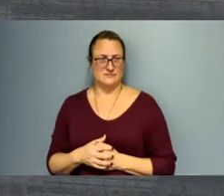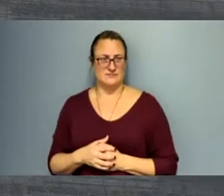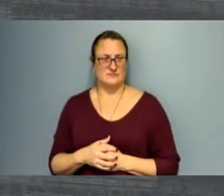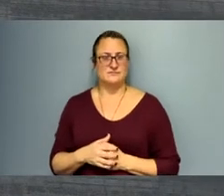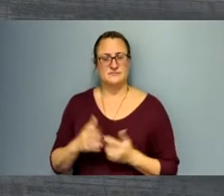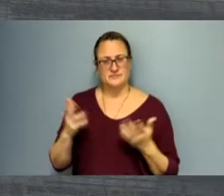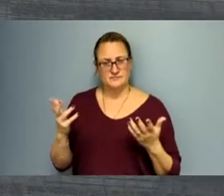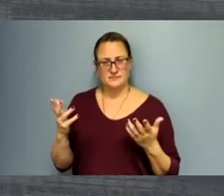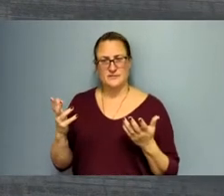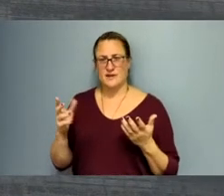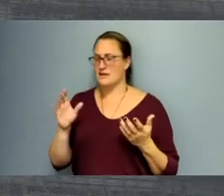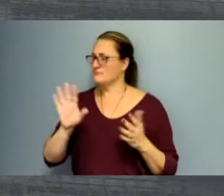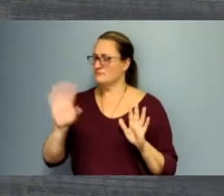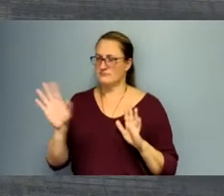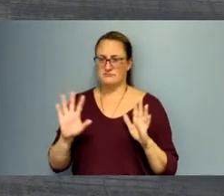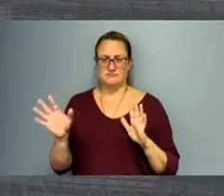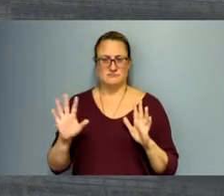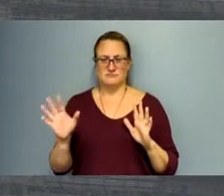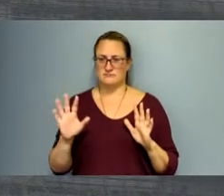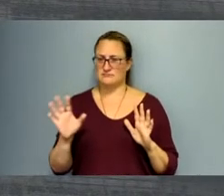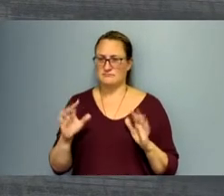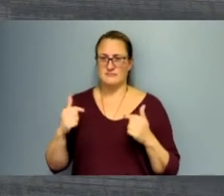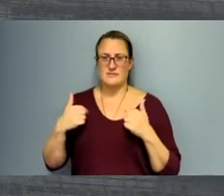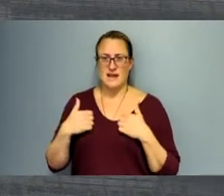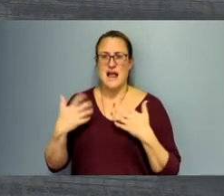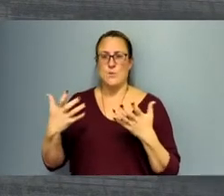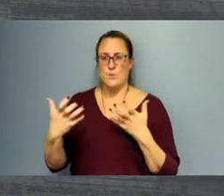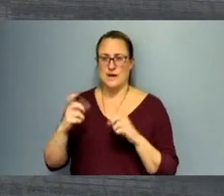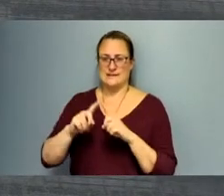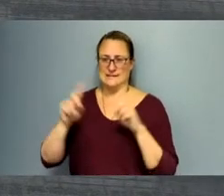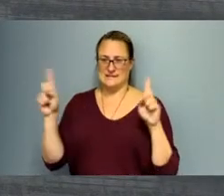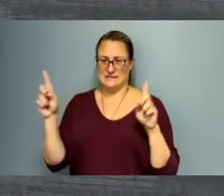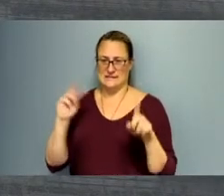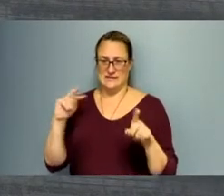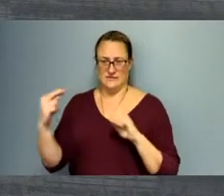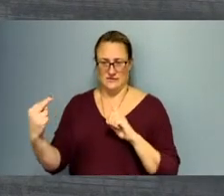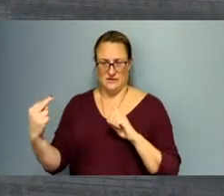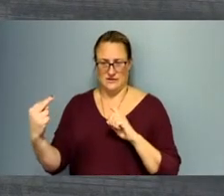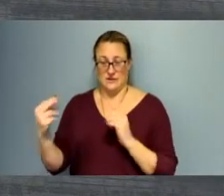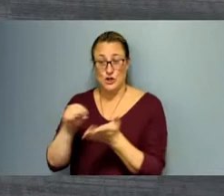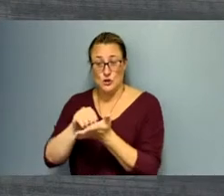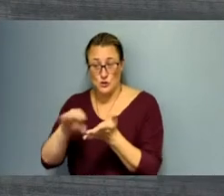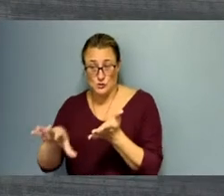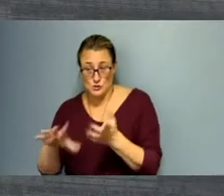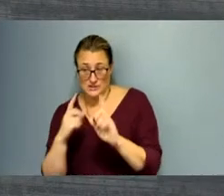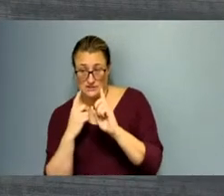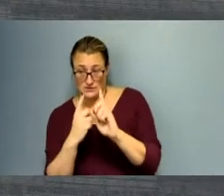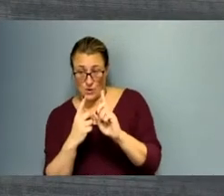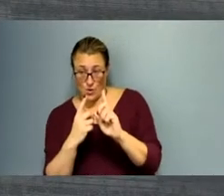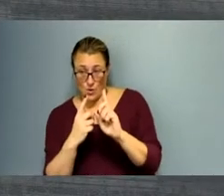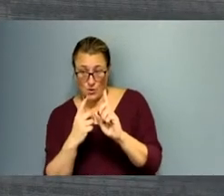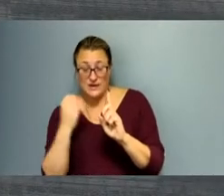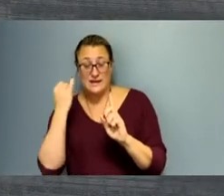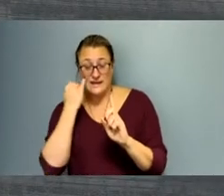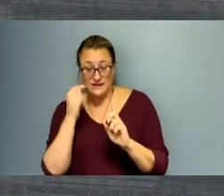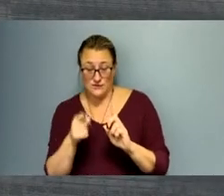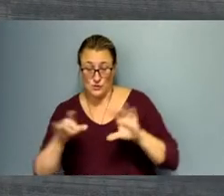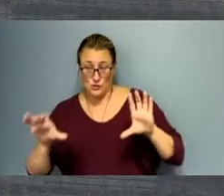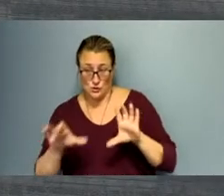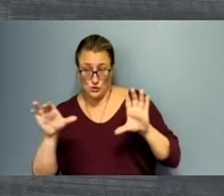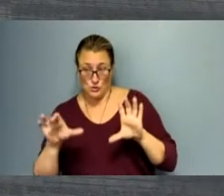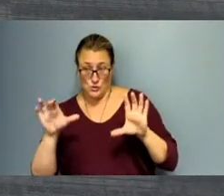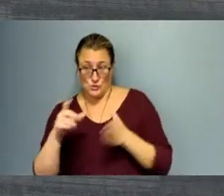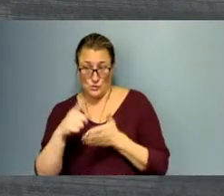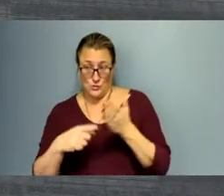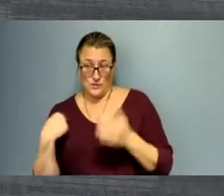student. I want to create a promise for every student that whatever your goal or dream is, you do what we tell you to do. That's